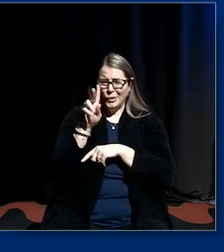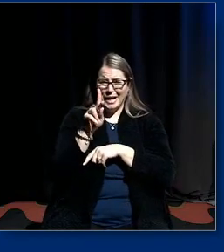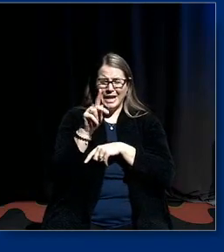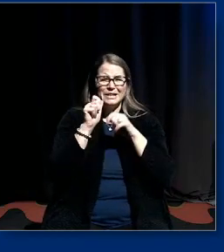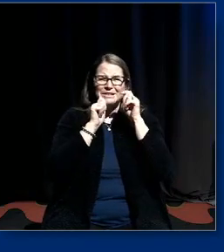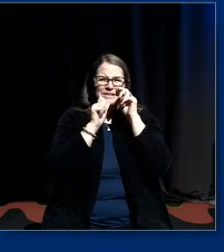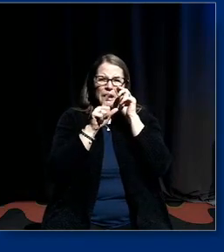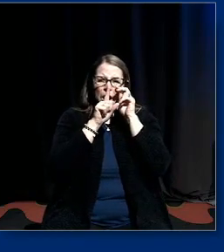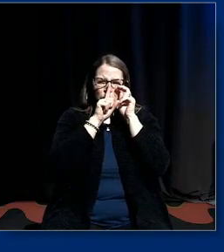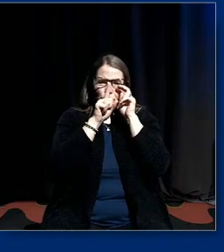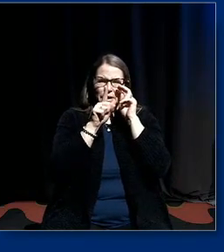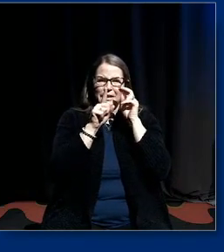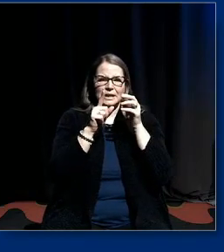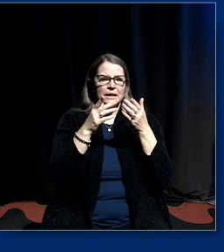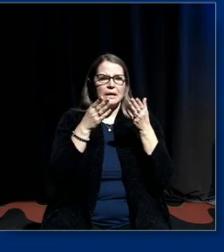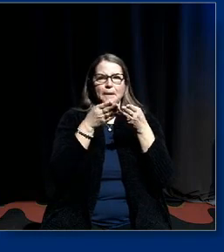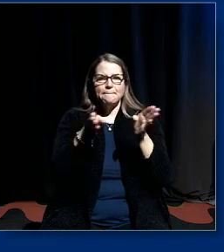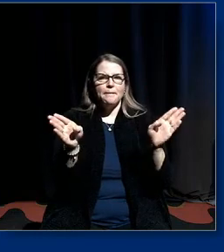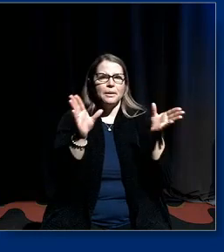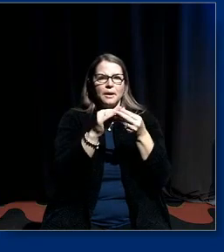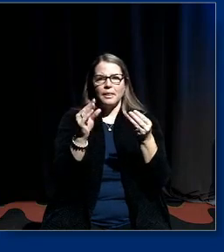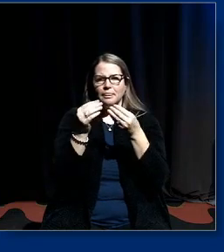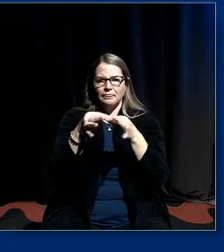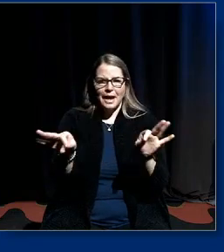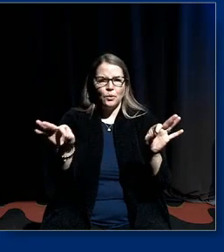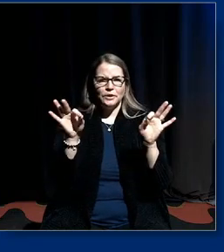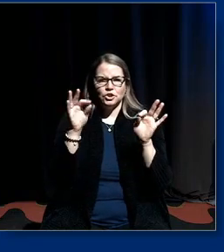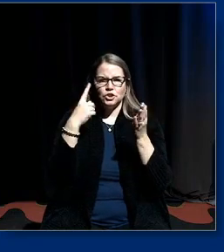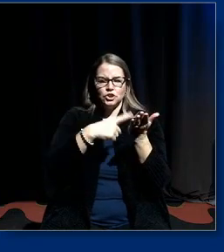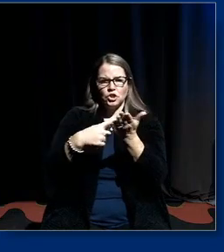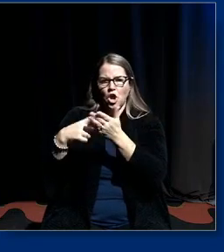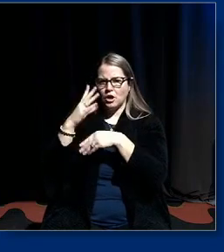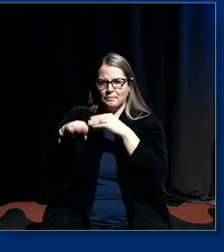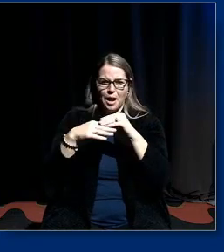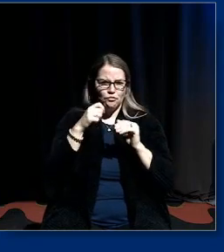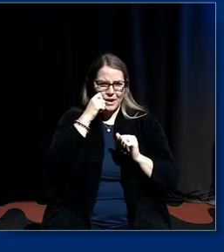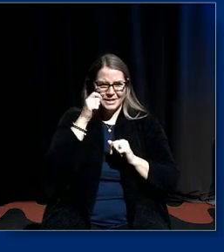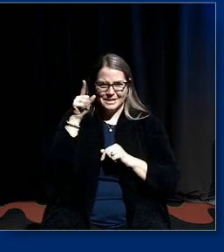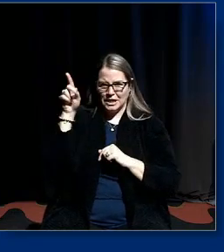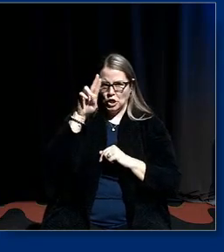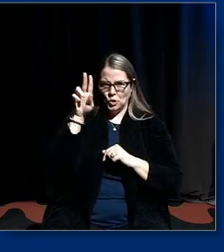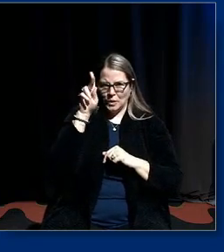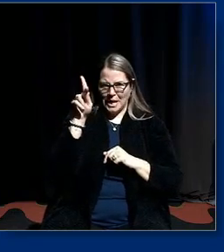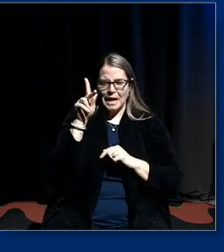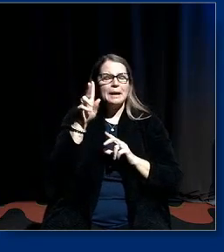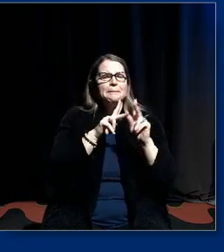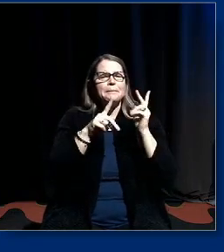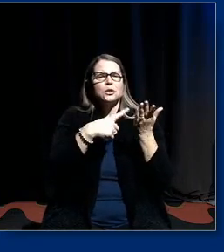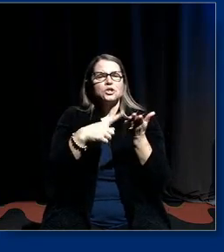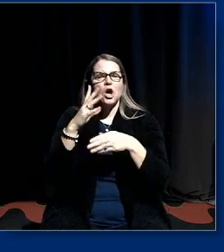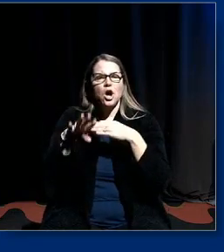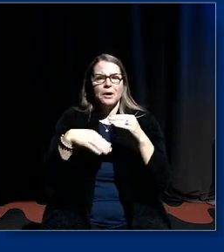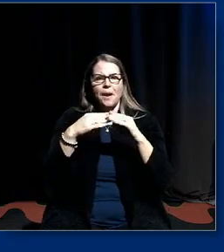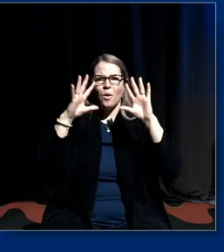not really a public language for talking about race you'll remember when you were there in in the uk people talk about class they assume that